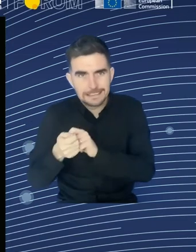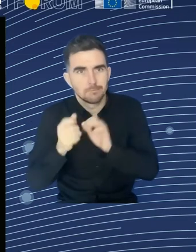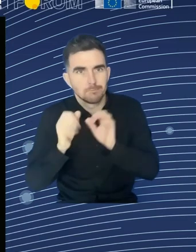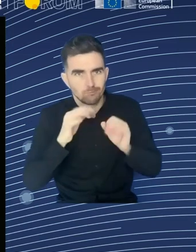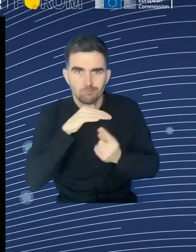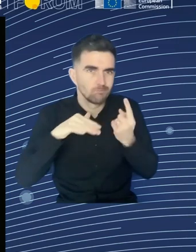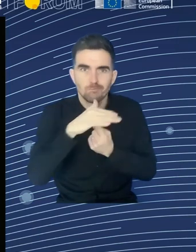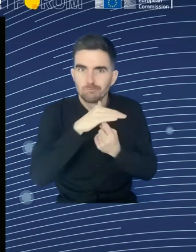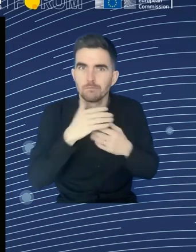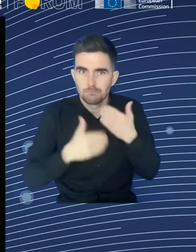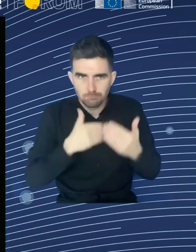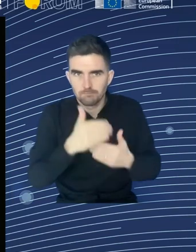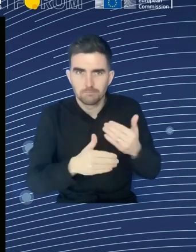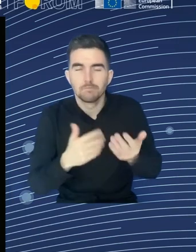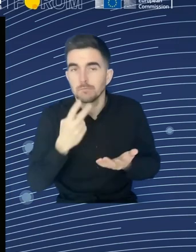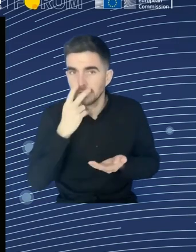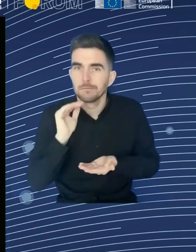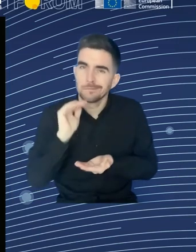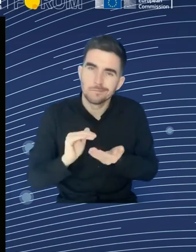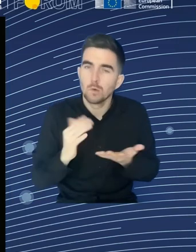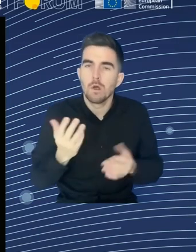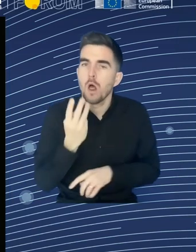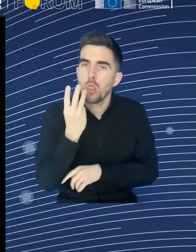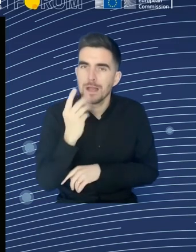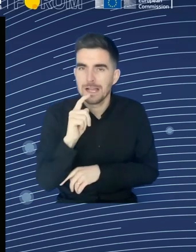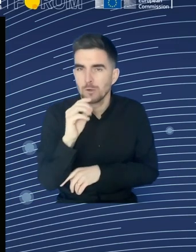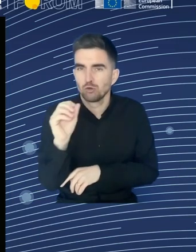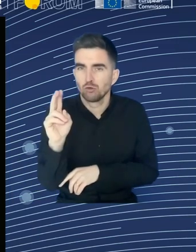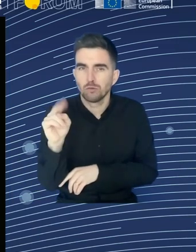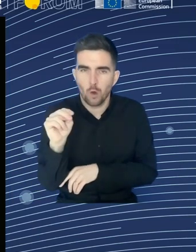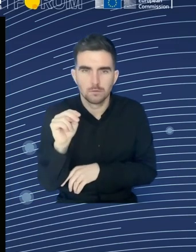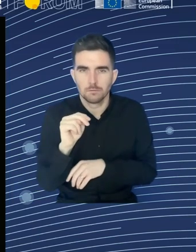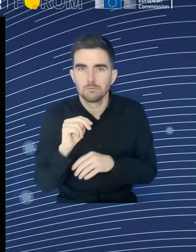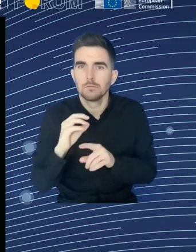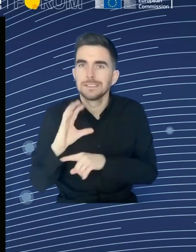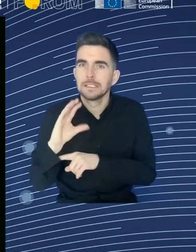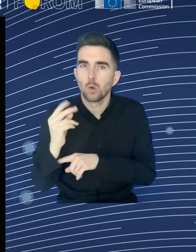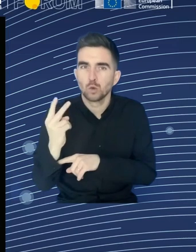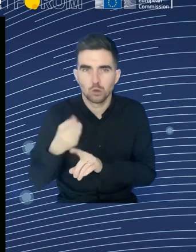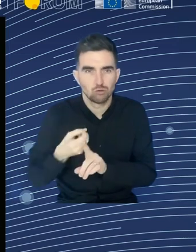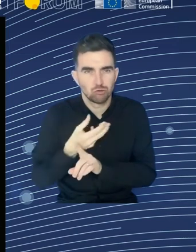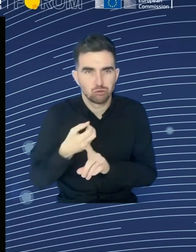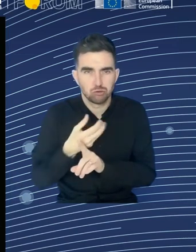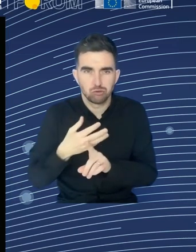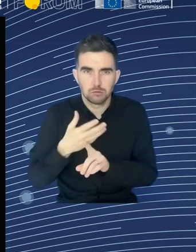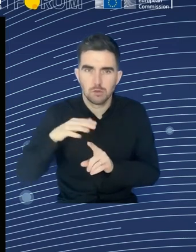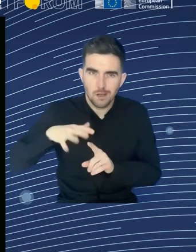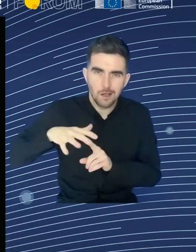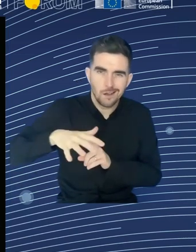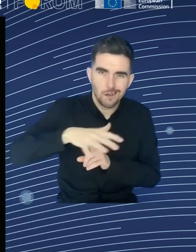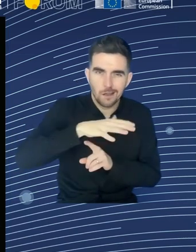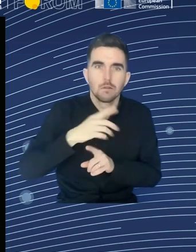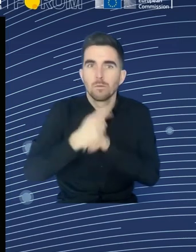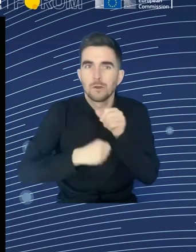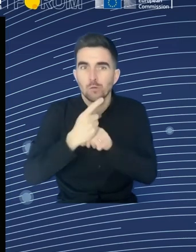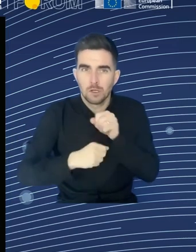five years, technological advancement will be one of the key contributing factors, creating 69 million, but also destroying, possibly, 83